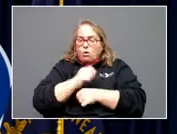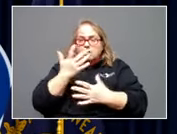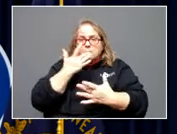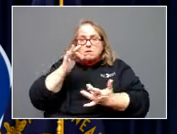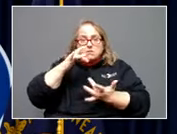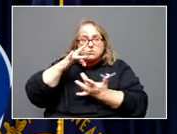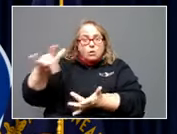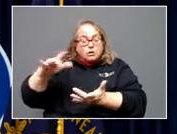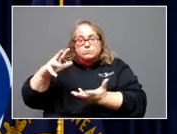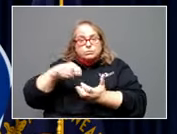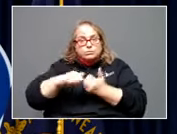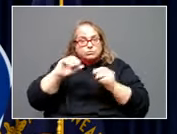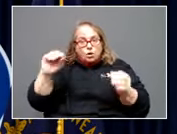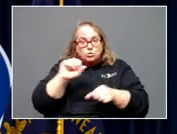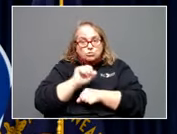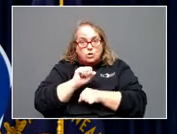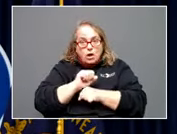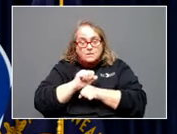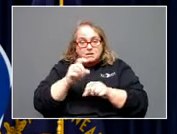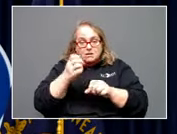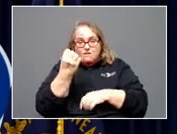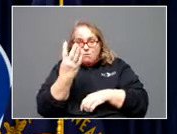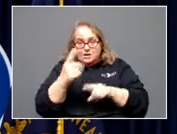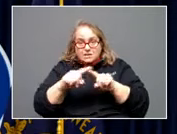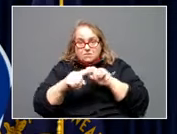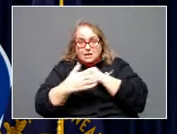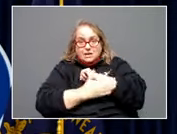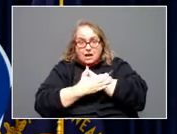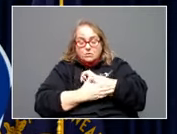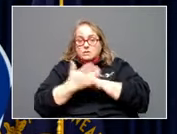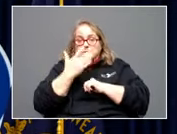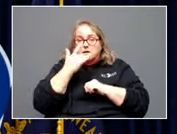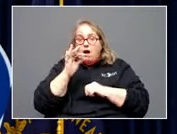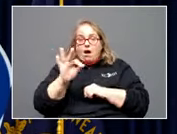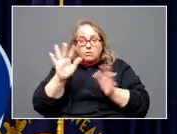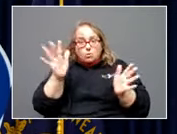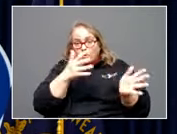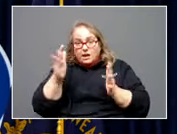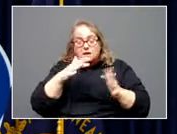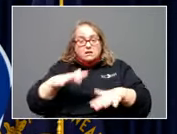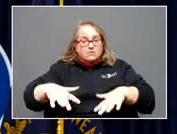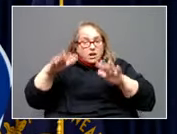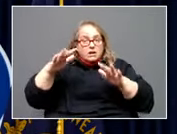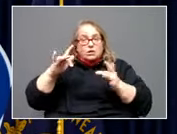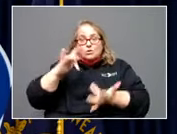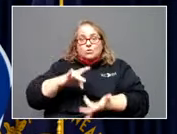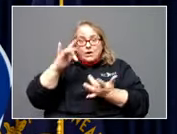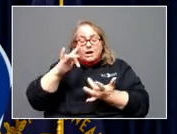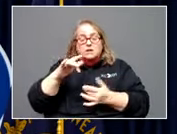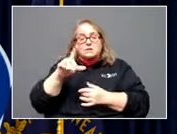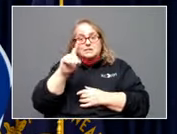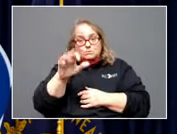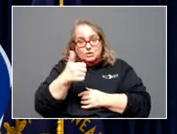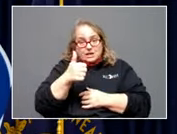Kentucky counties as a result of the severe storms, straight line winds, flooding and tornadoes on December 10th are eligible to apply